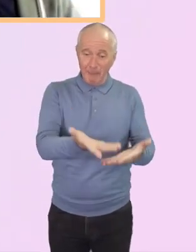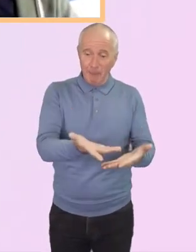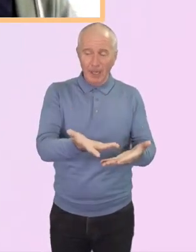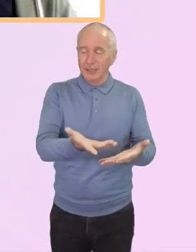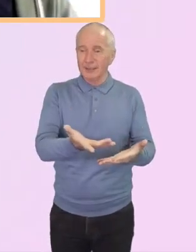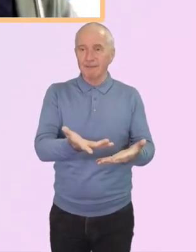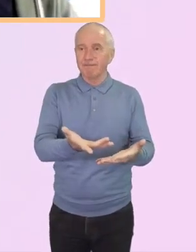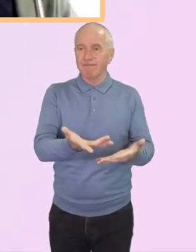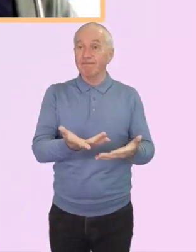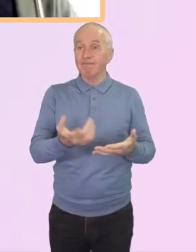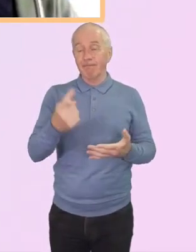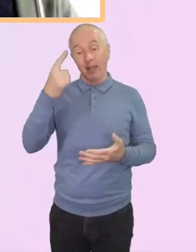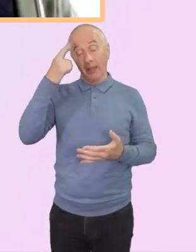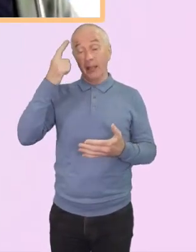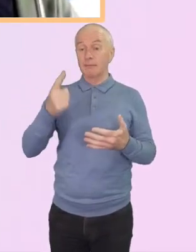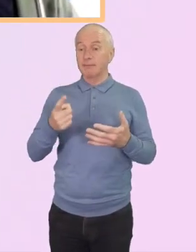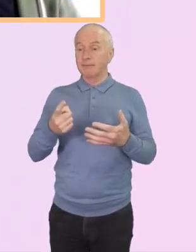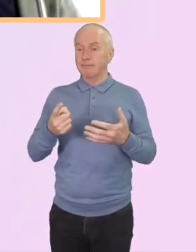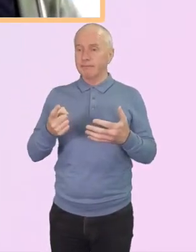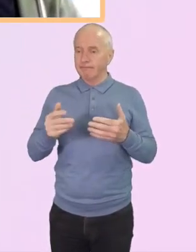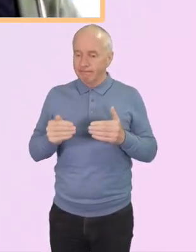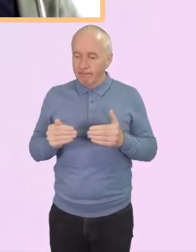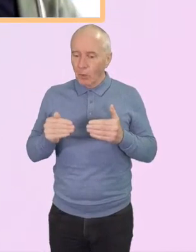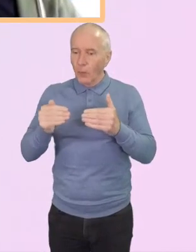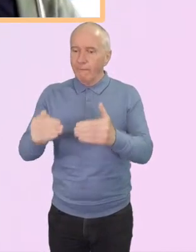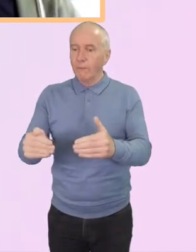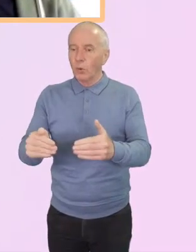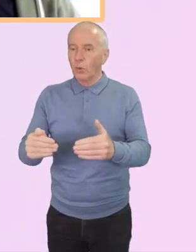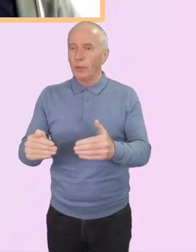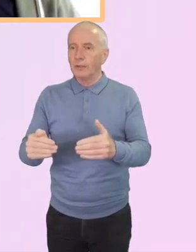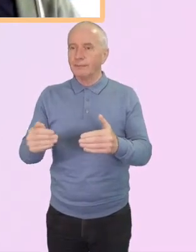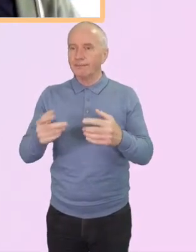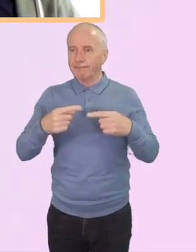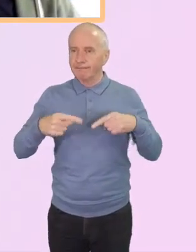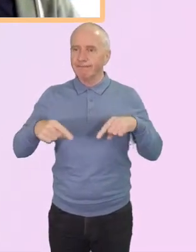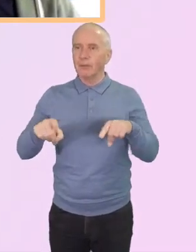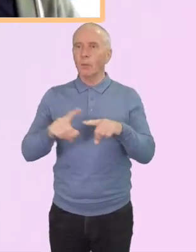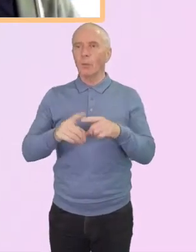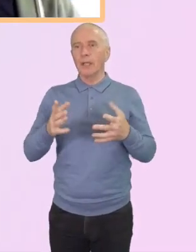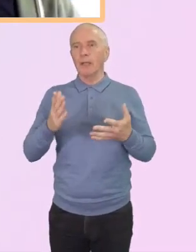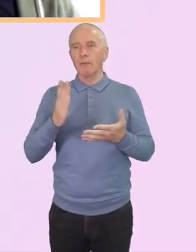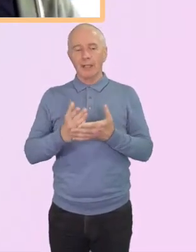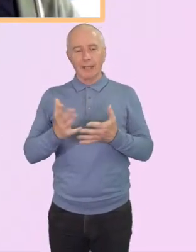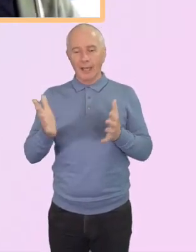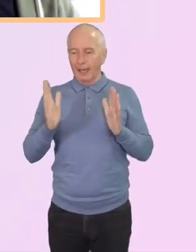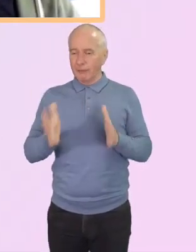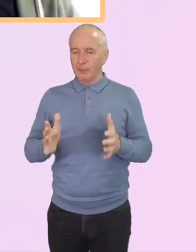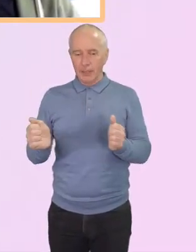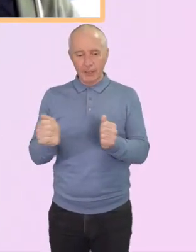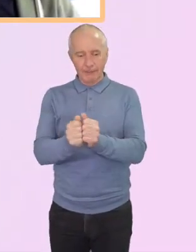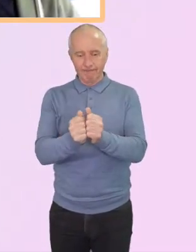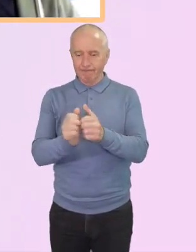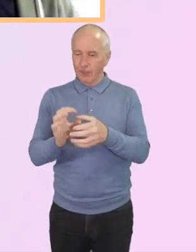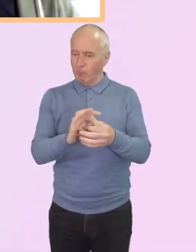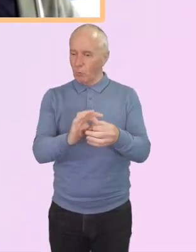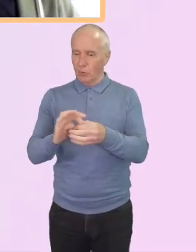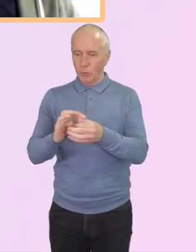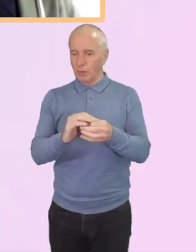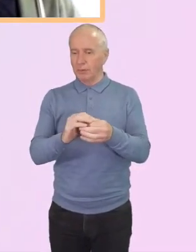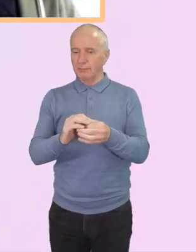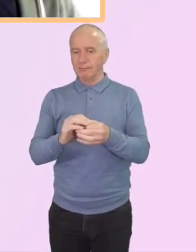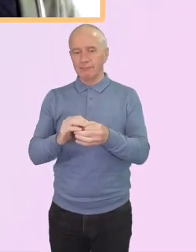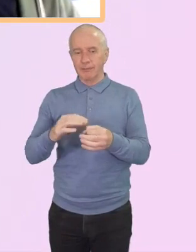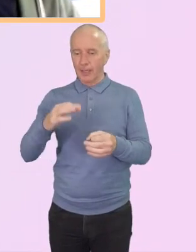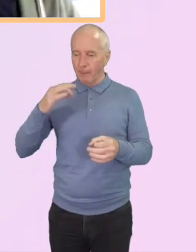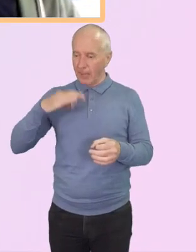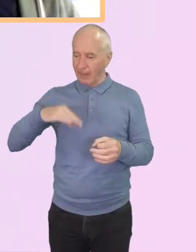ways forward are often much more life-giving and much more mutual and much more beneficial to